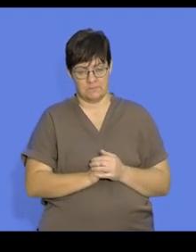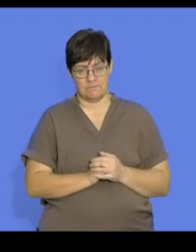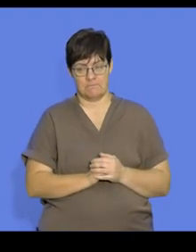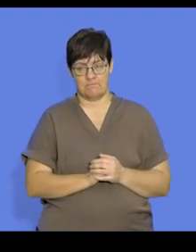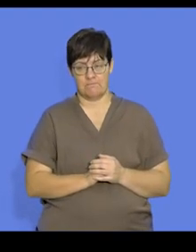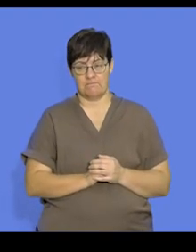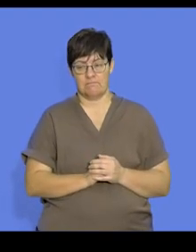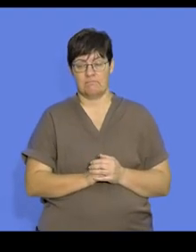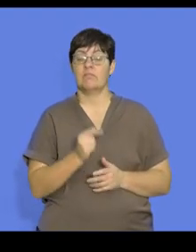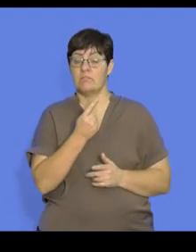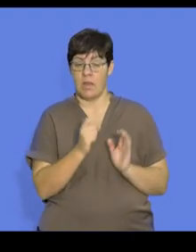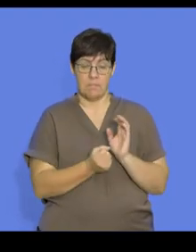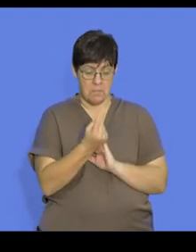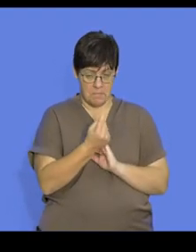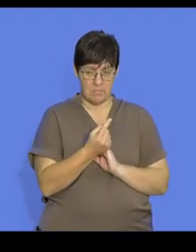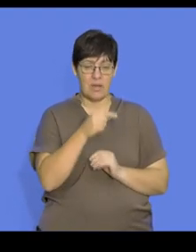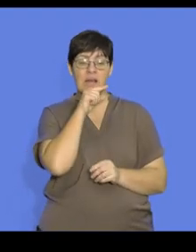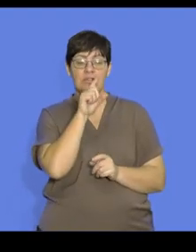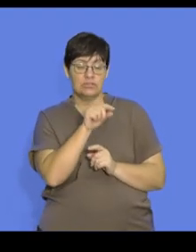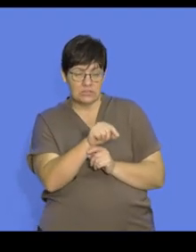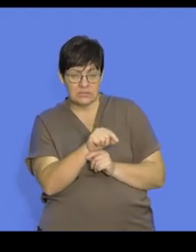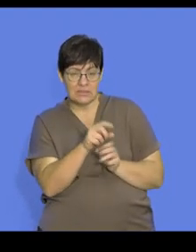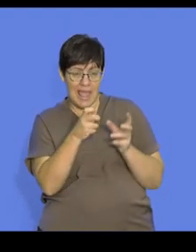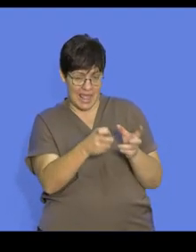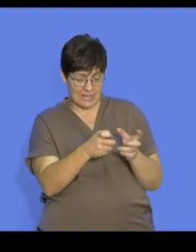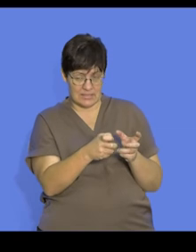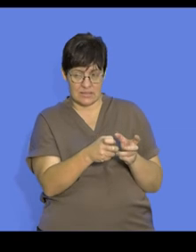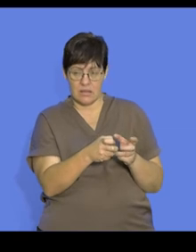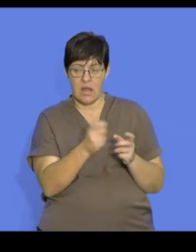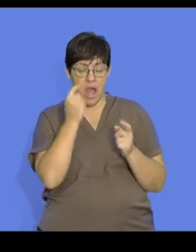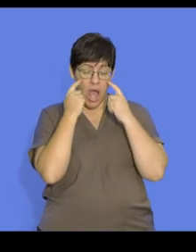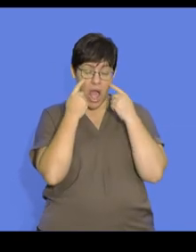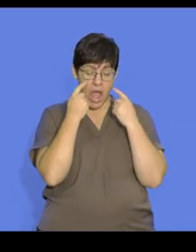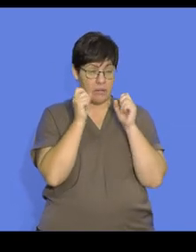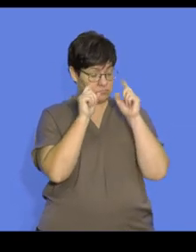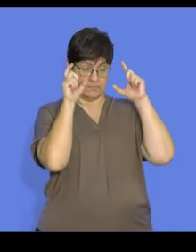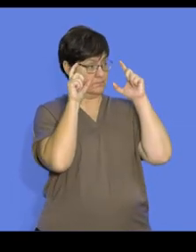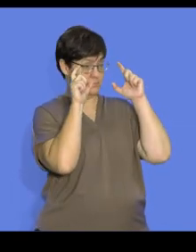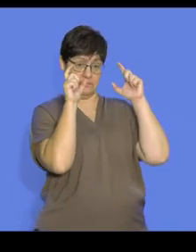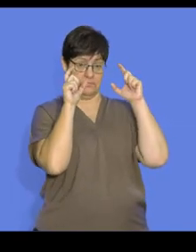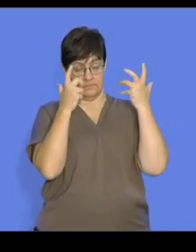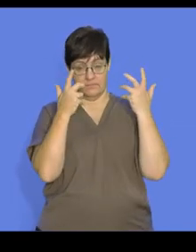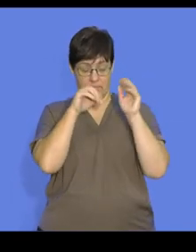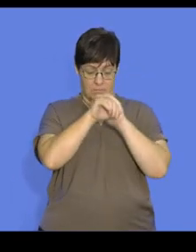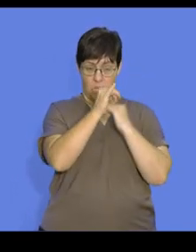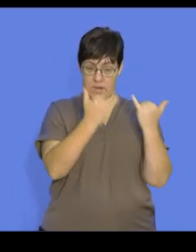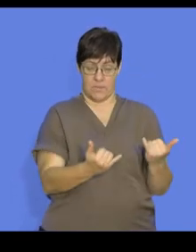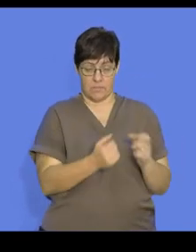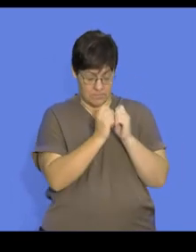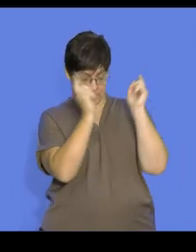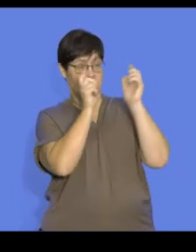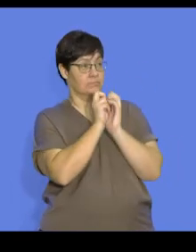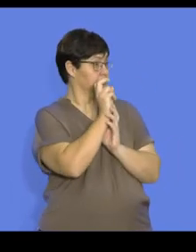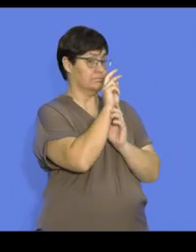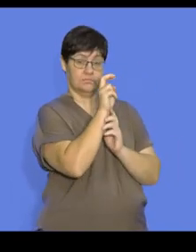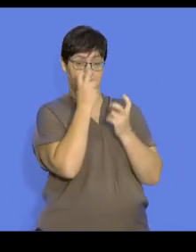Once they hatch, you'll find that the chick eggs' eyes are often open directly after hatching. So you'll